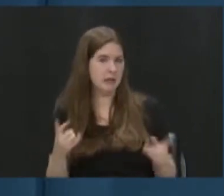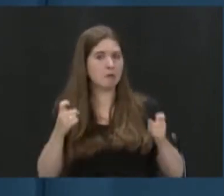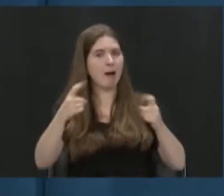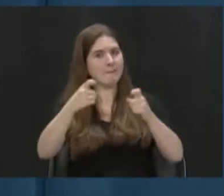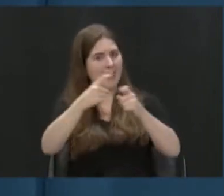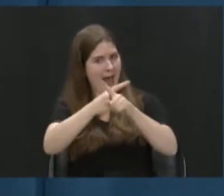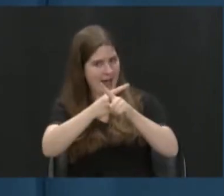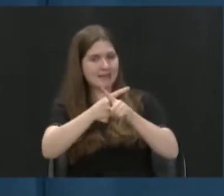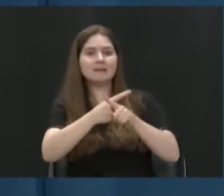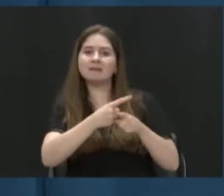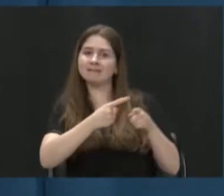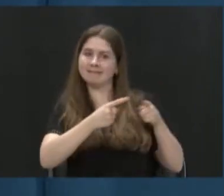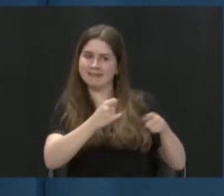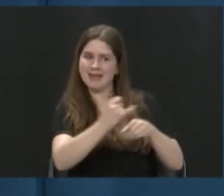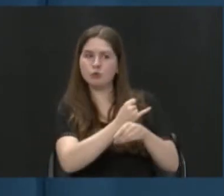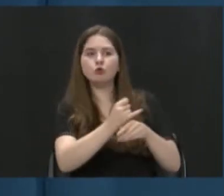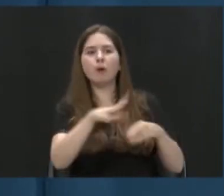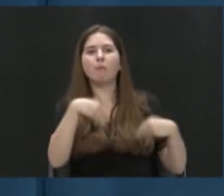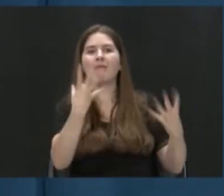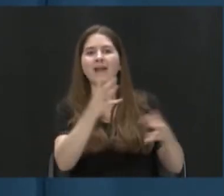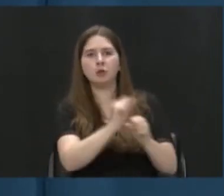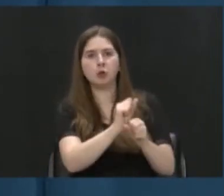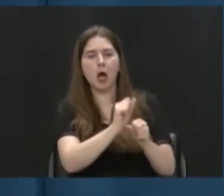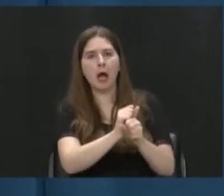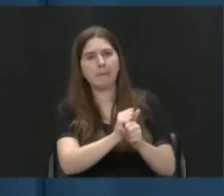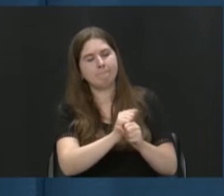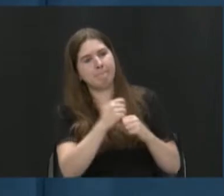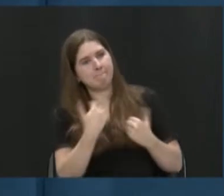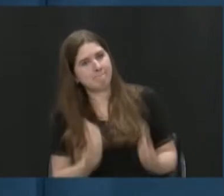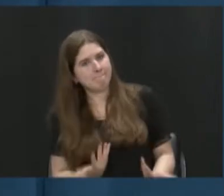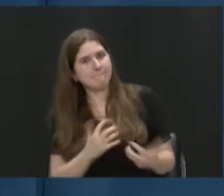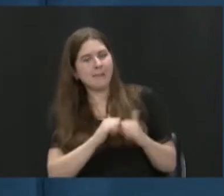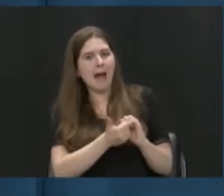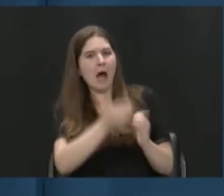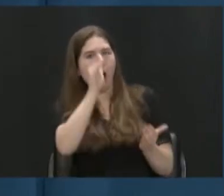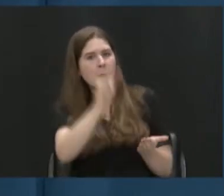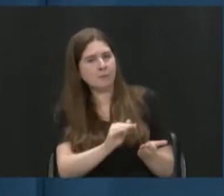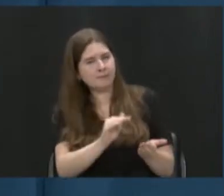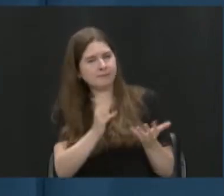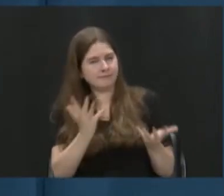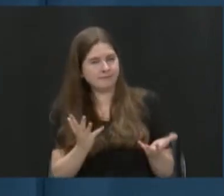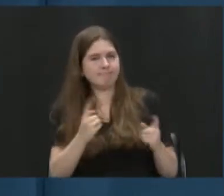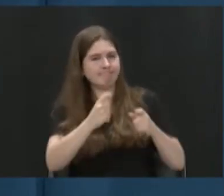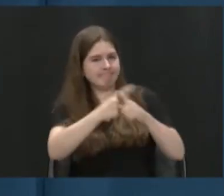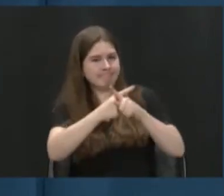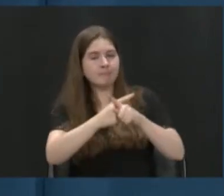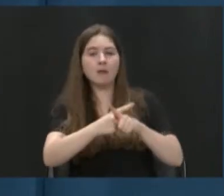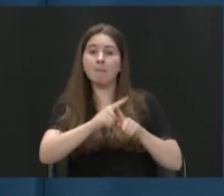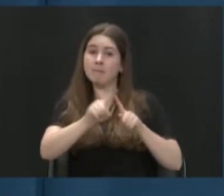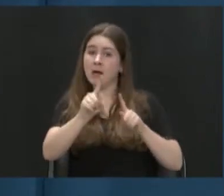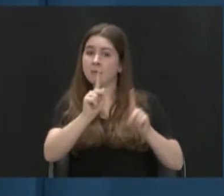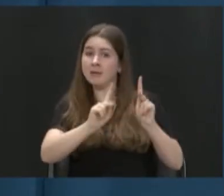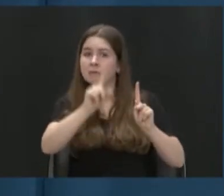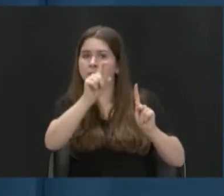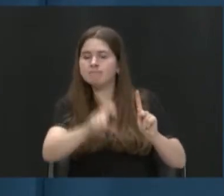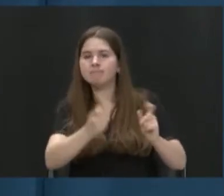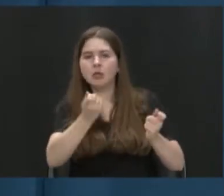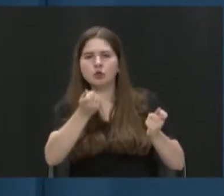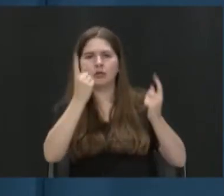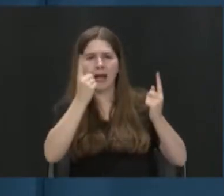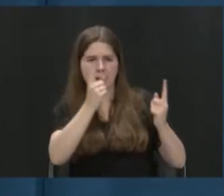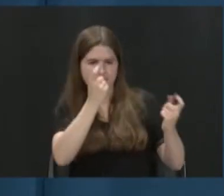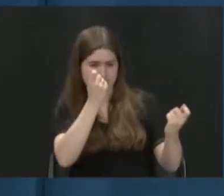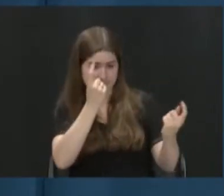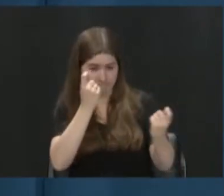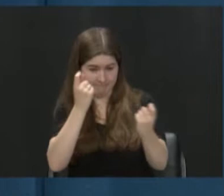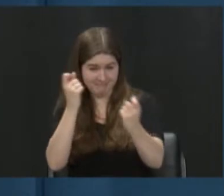Yeah, it's very complex. Right. But I think the goal would be, you know, that everyone understands that the shared vision is to